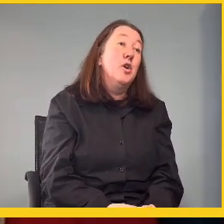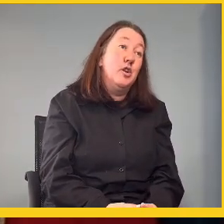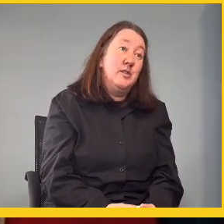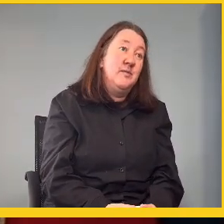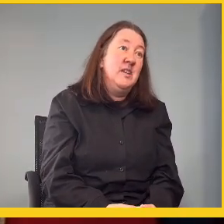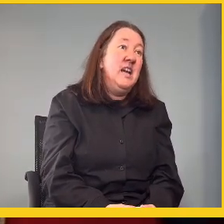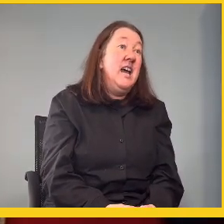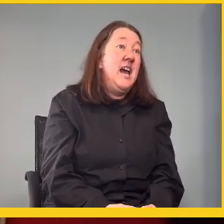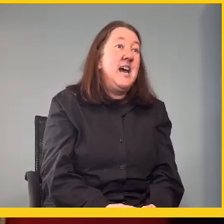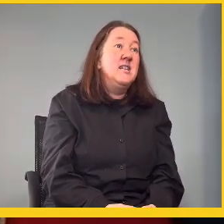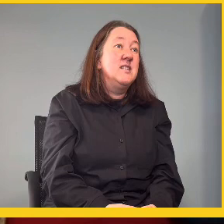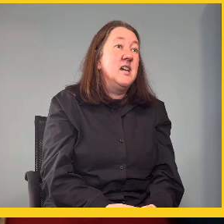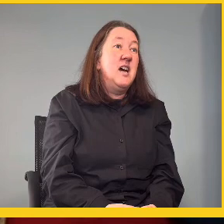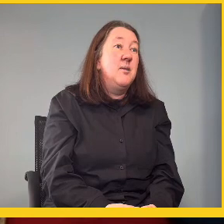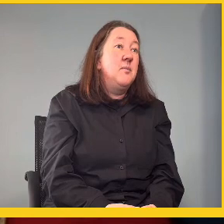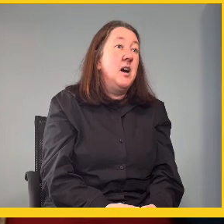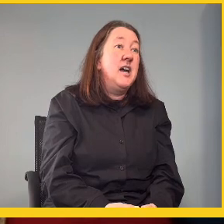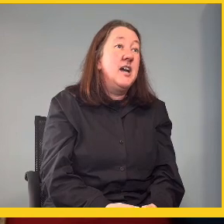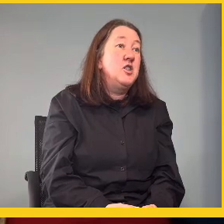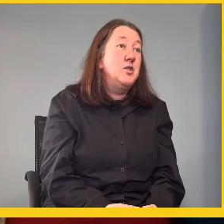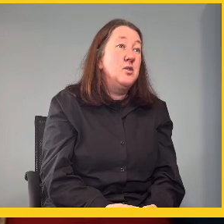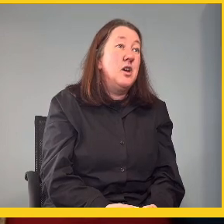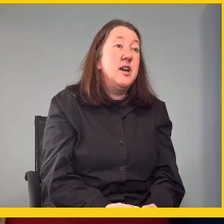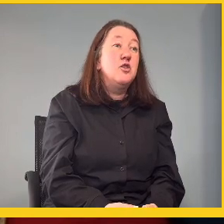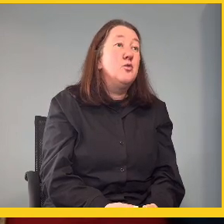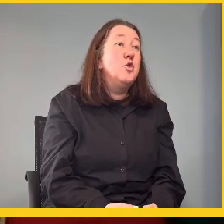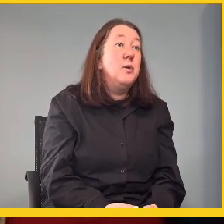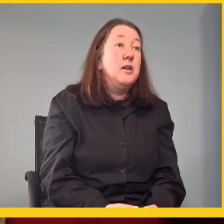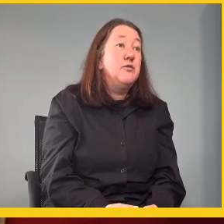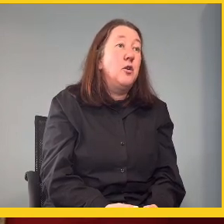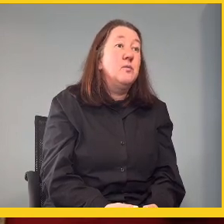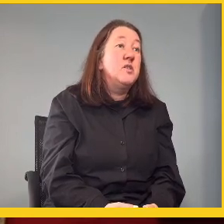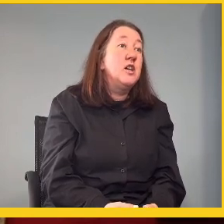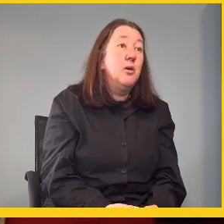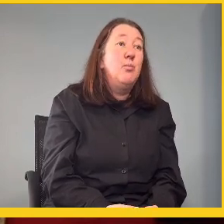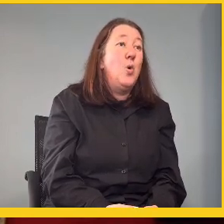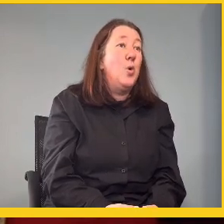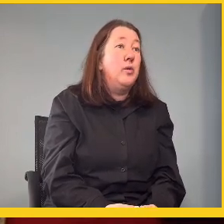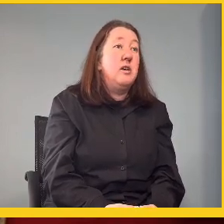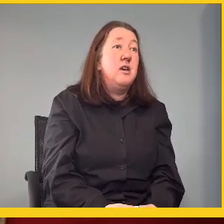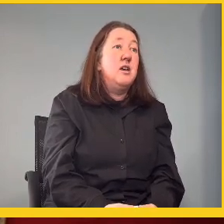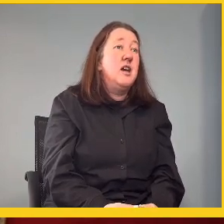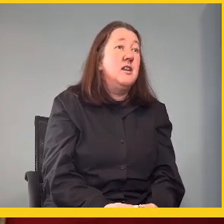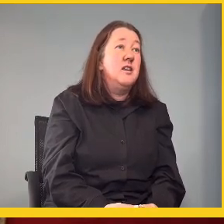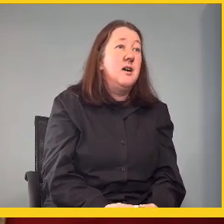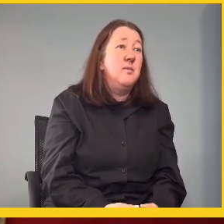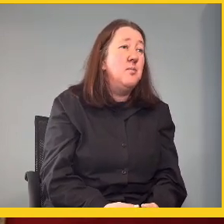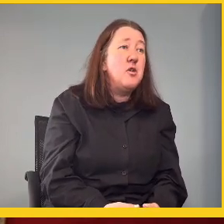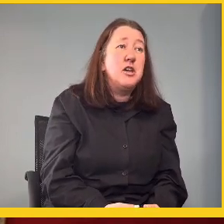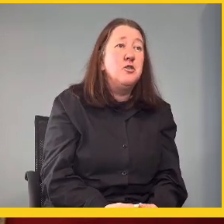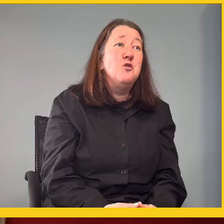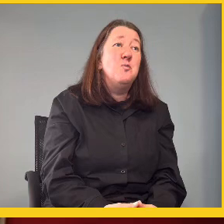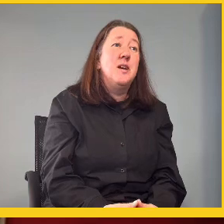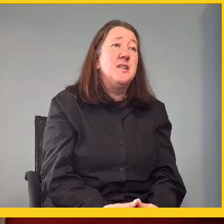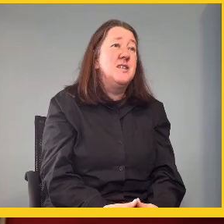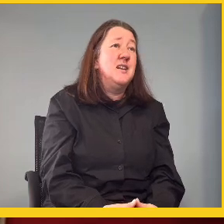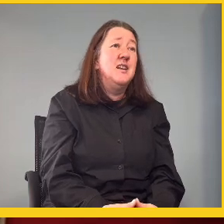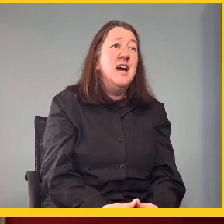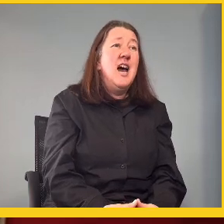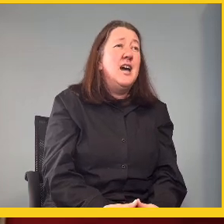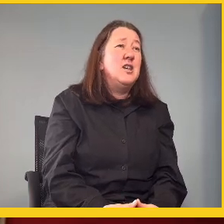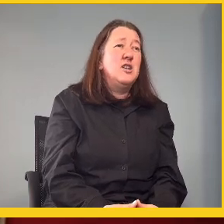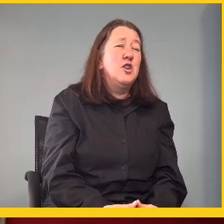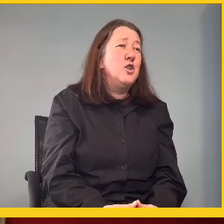all over the world. Yeah. And, um, I had to, I had a roommate from Singapore there, an American roommate,